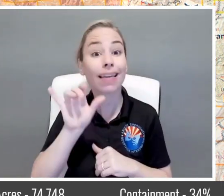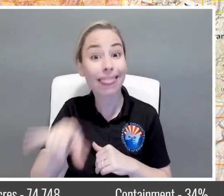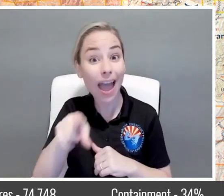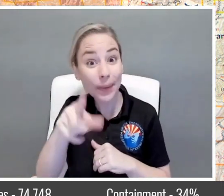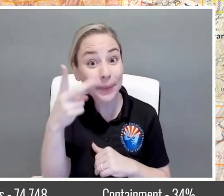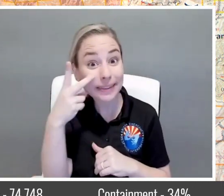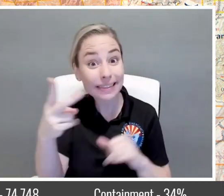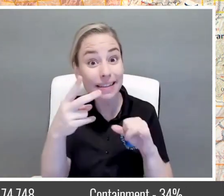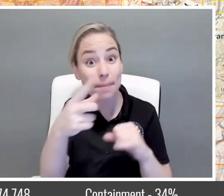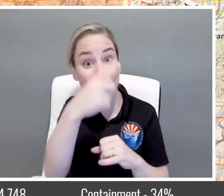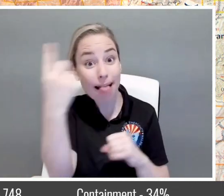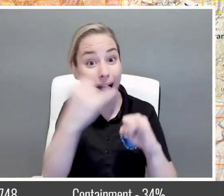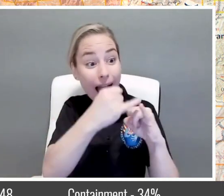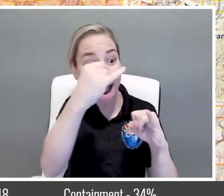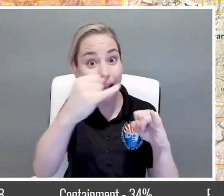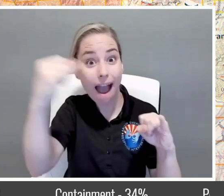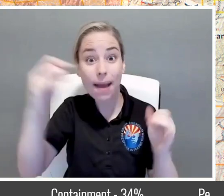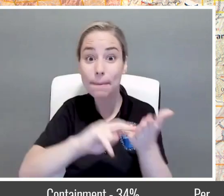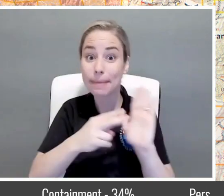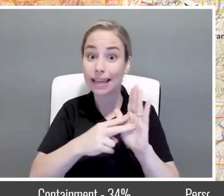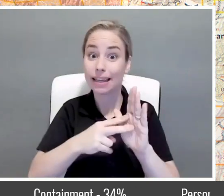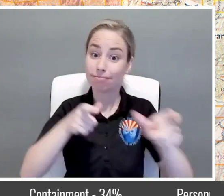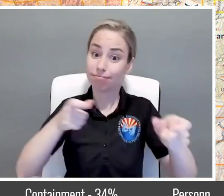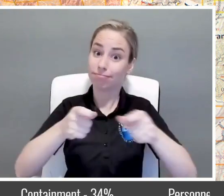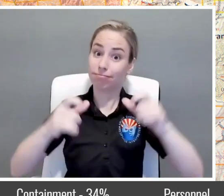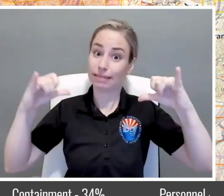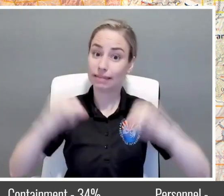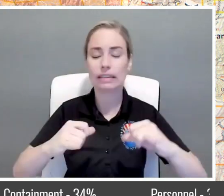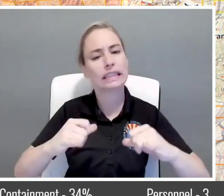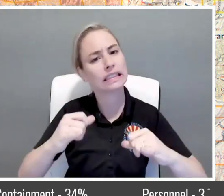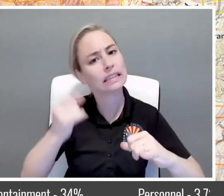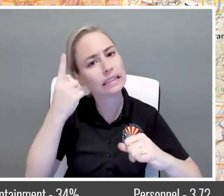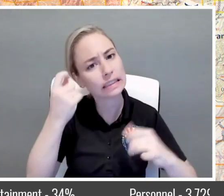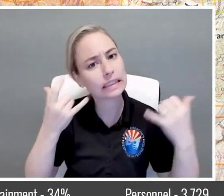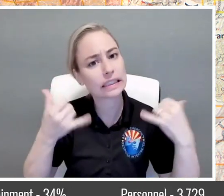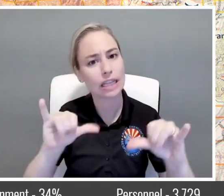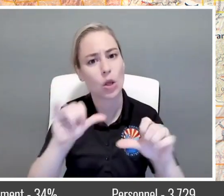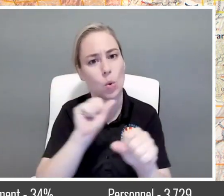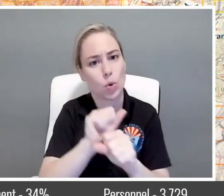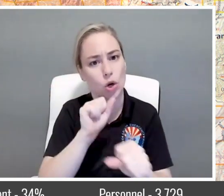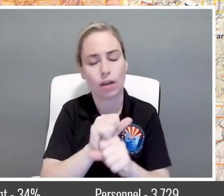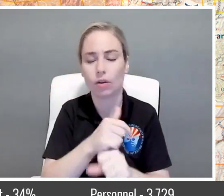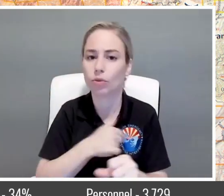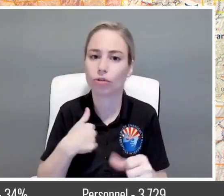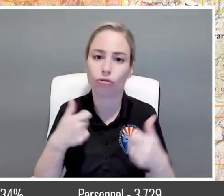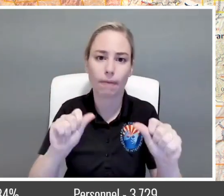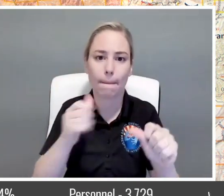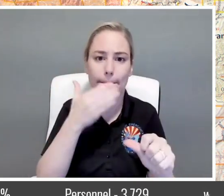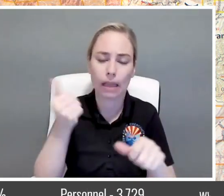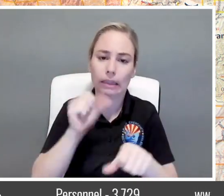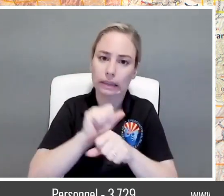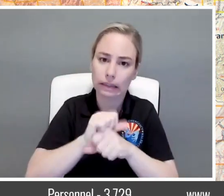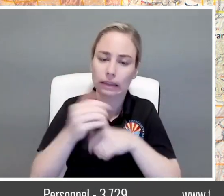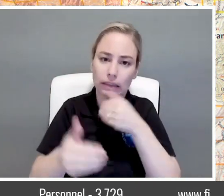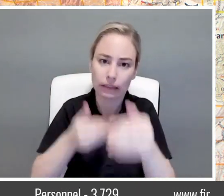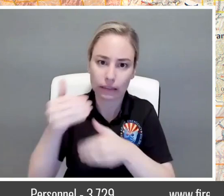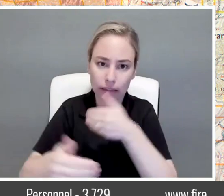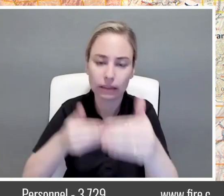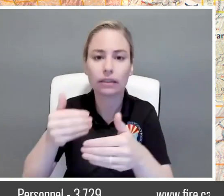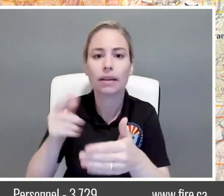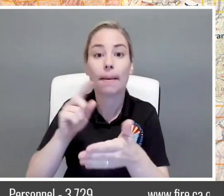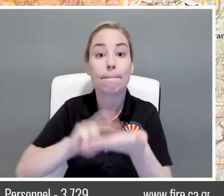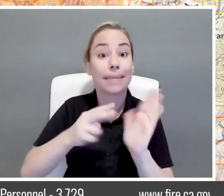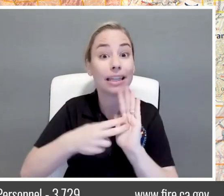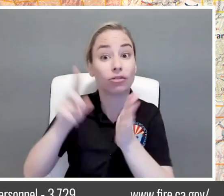the communities there's still work that has to be done and we're trying to accomplish that work just as fast as we can so that's that infrastructure checks and